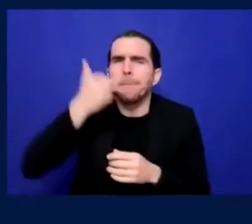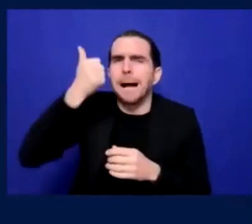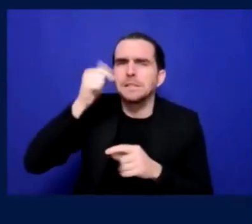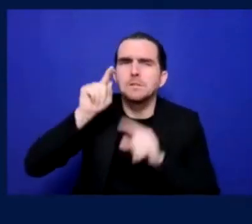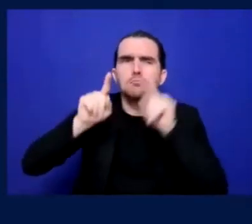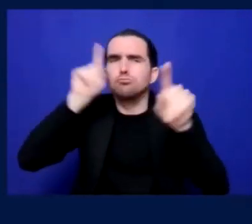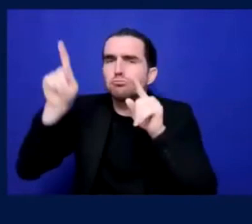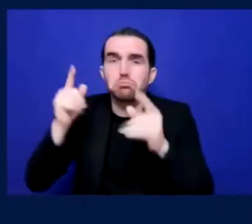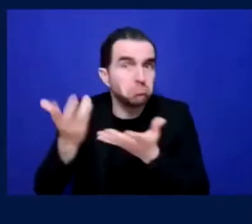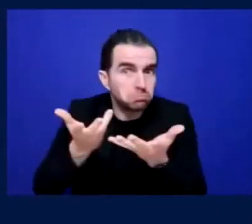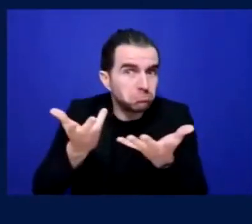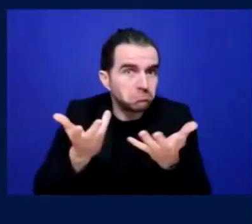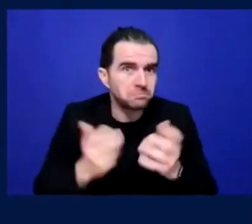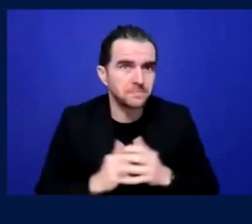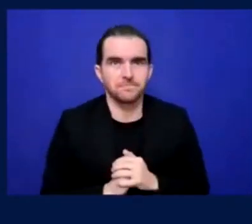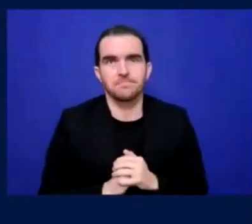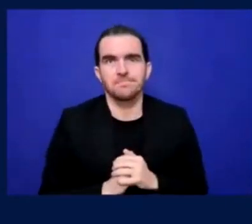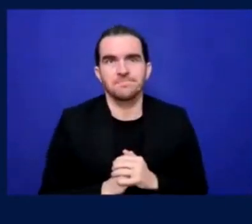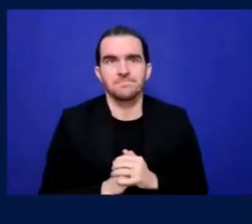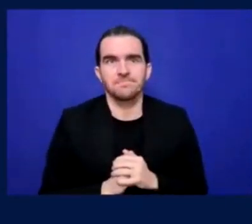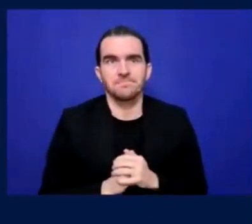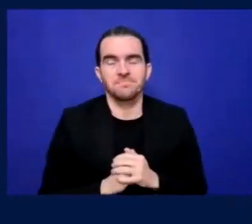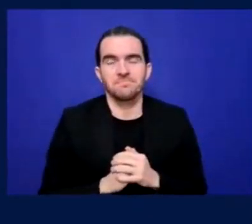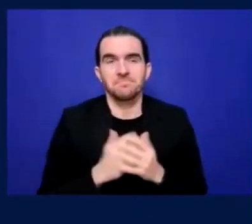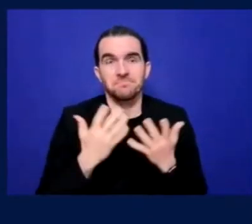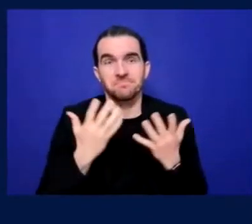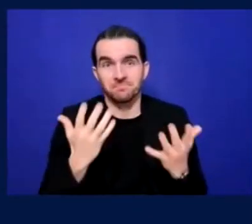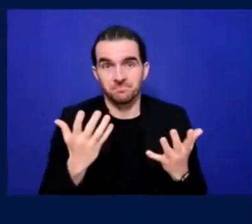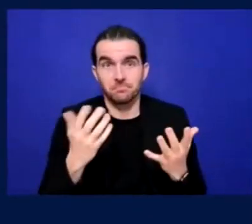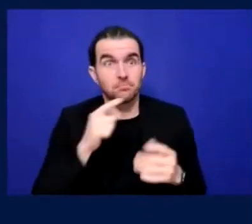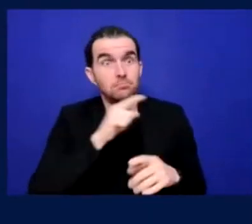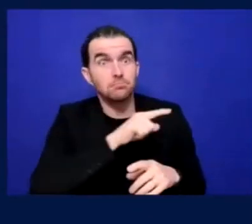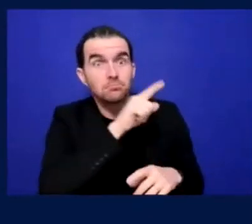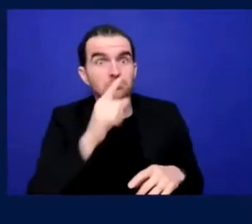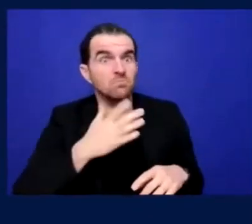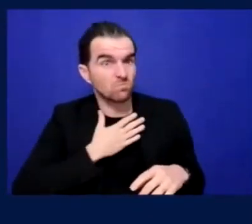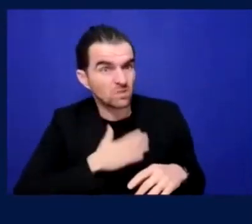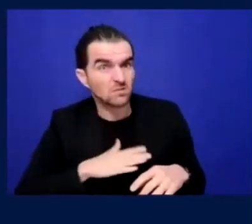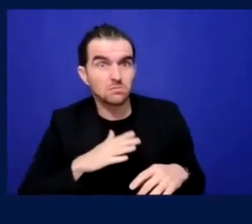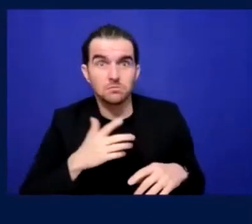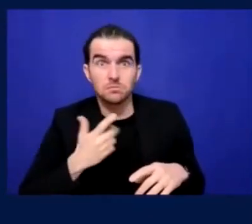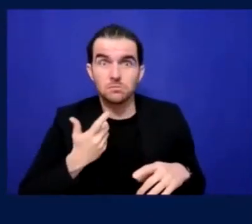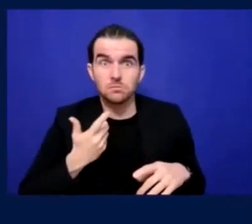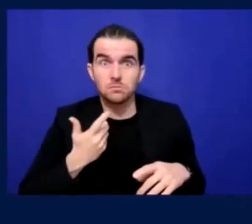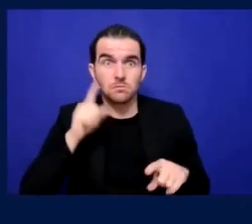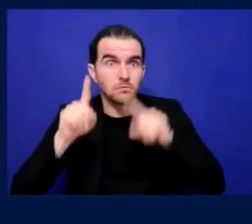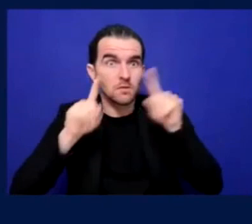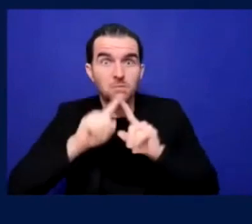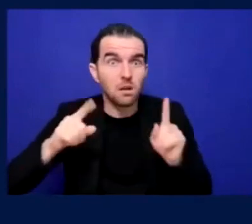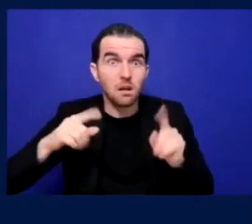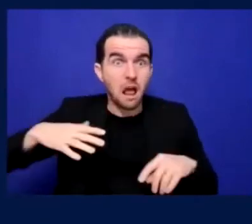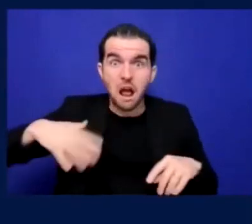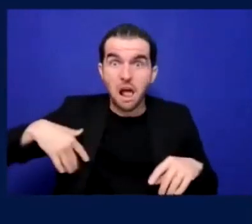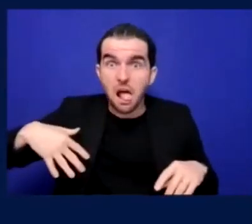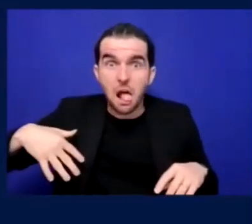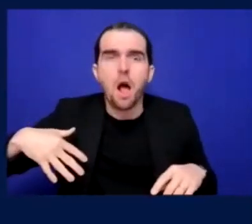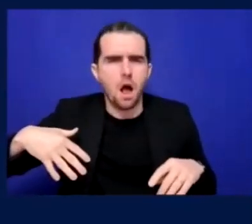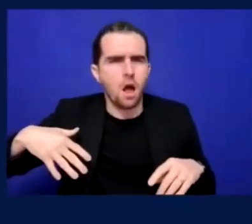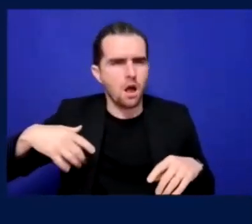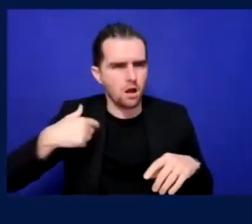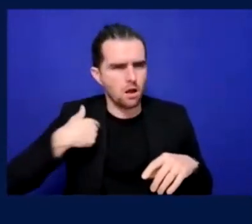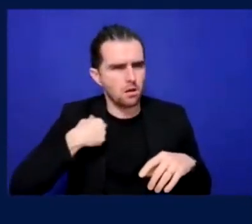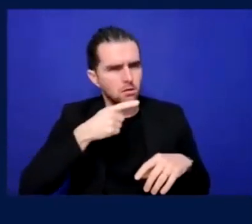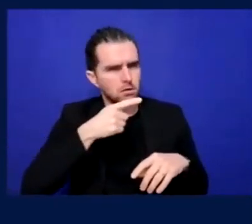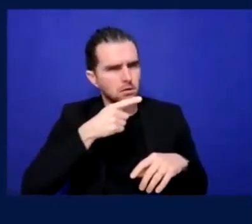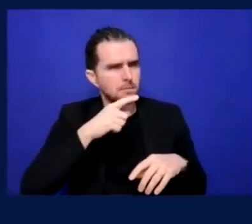playing away next, maybe even try one that's maybe not too far away from you to start with. I think that's probably a good starting point.